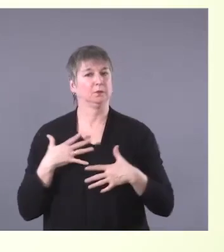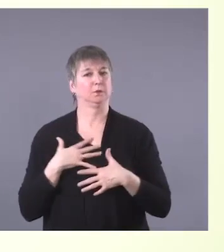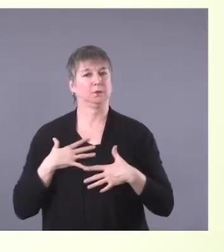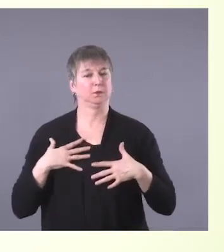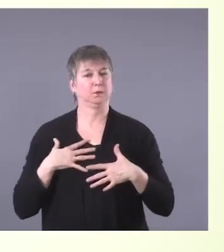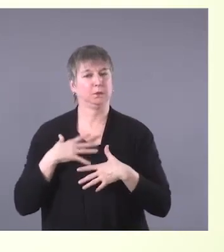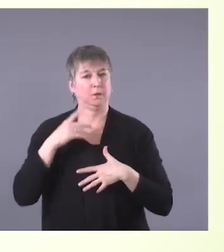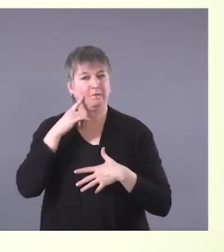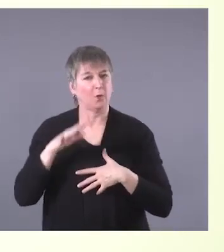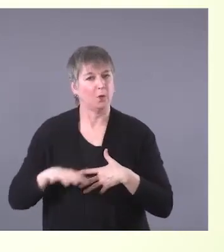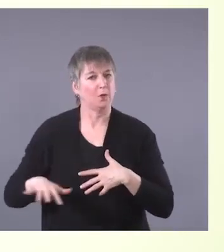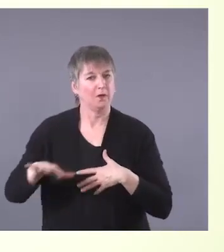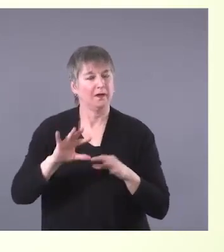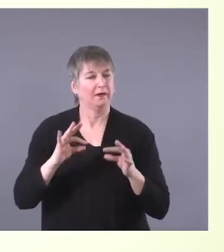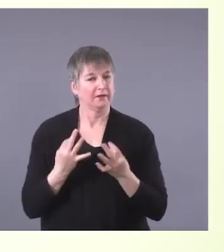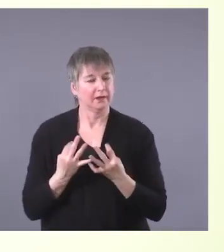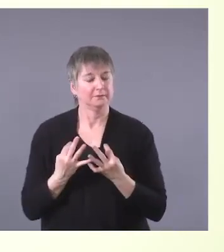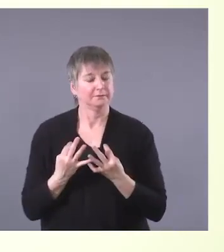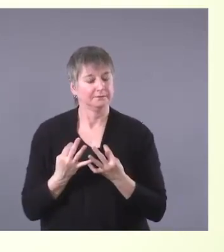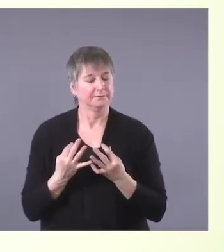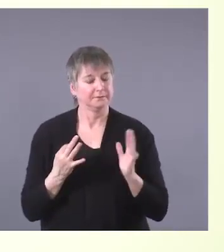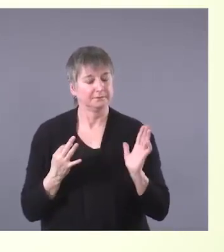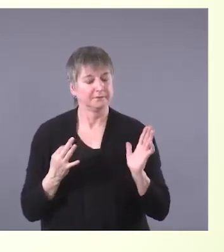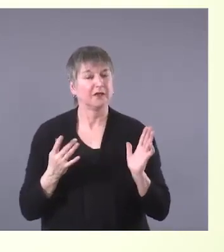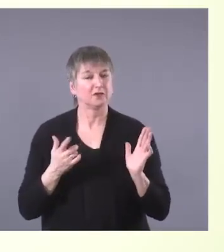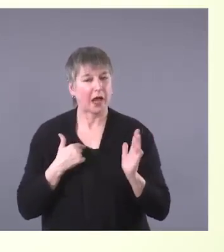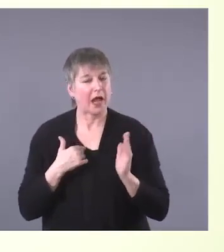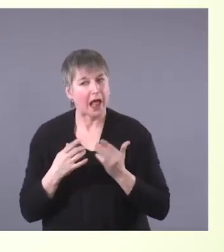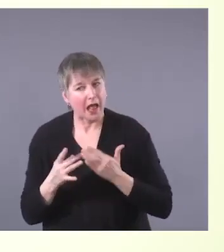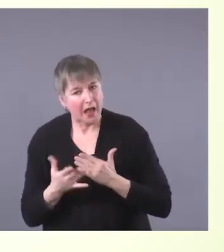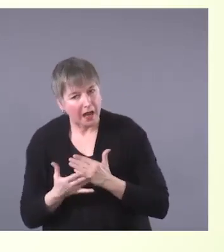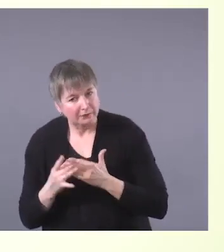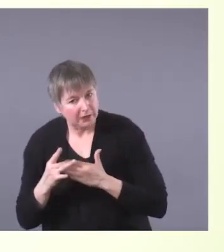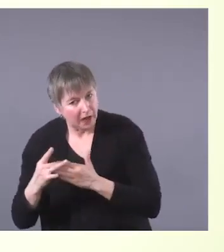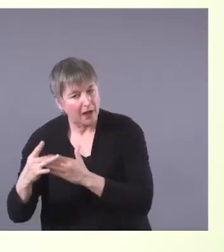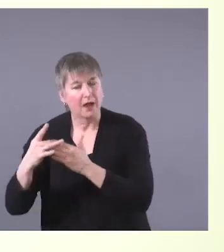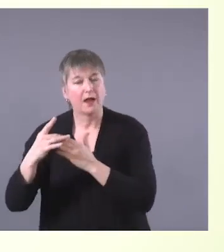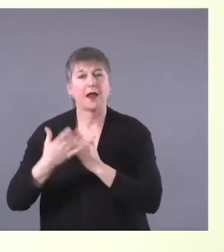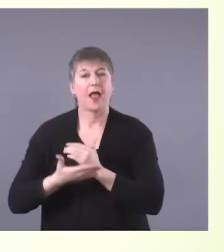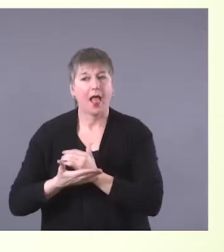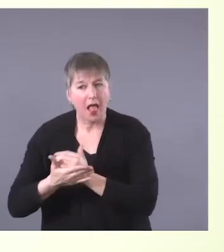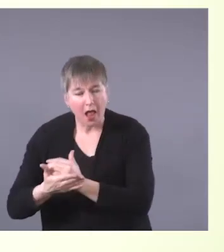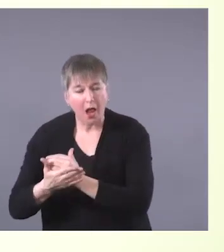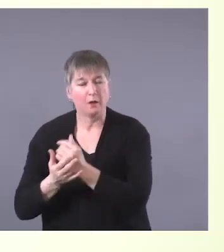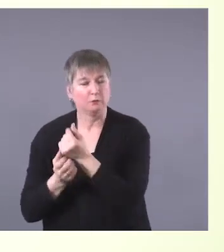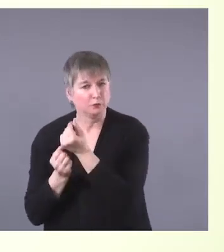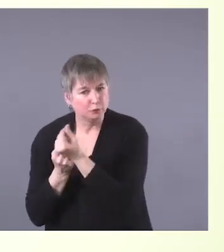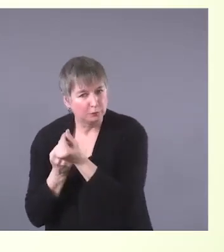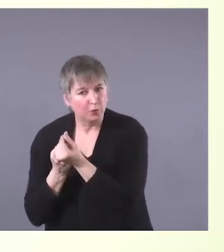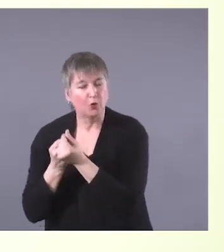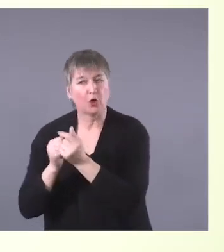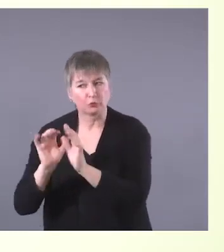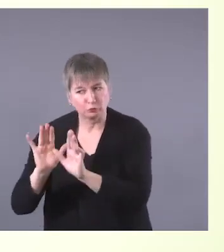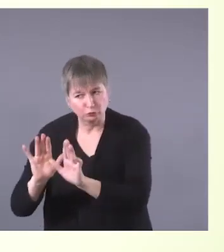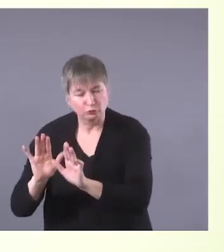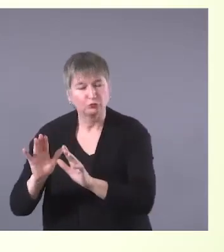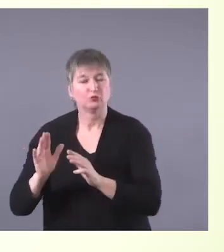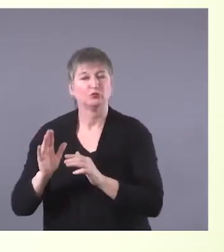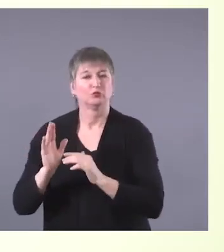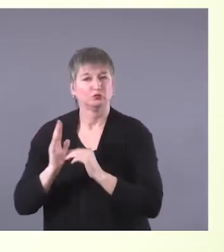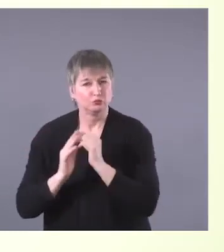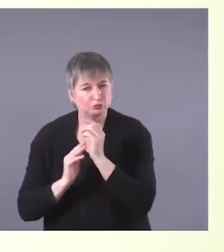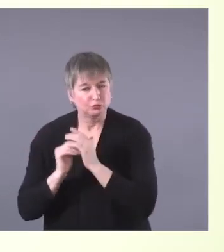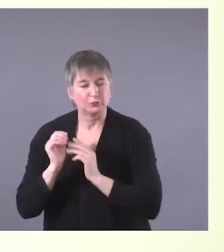and I can kind of be a guide for them and provide comfort and support as they journey through such a